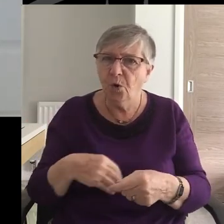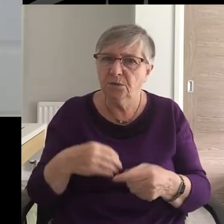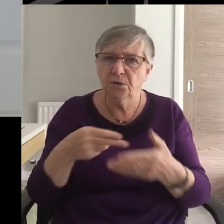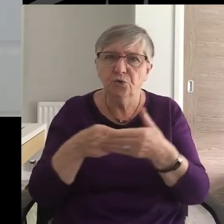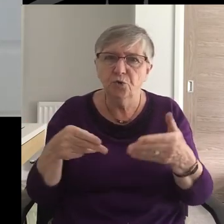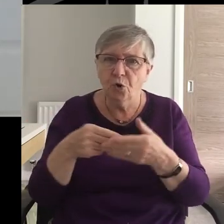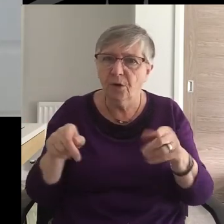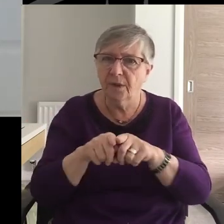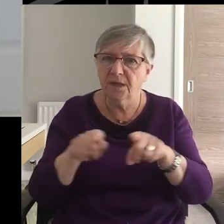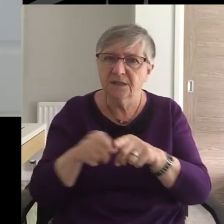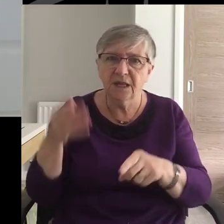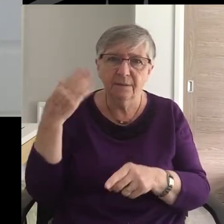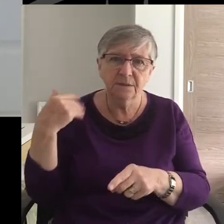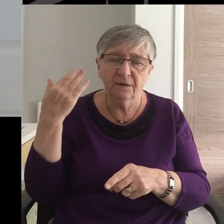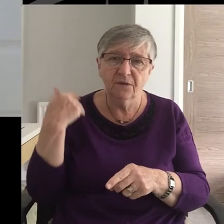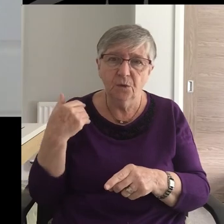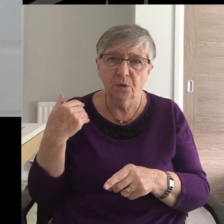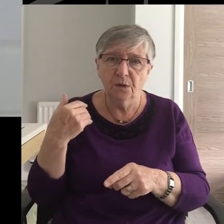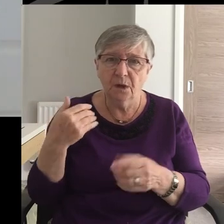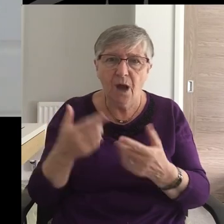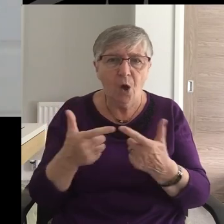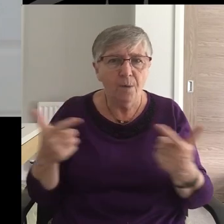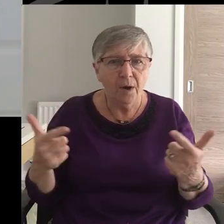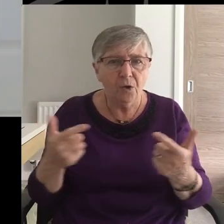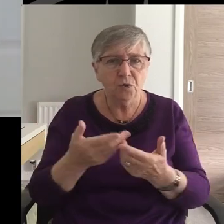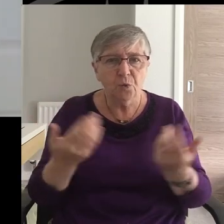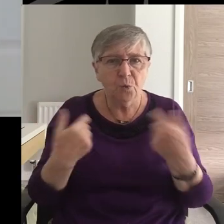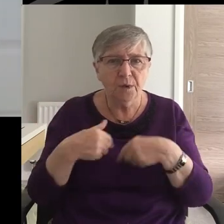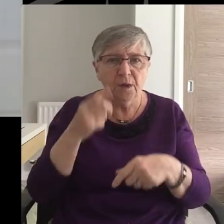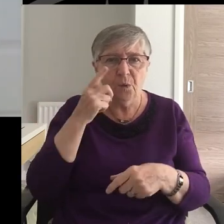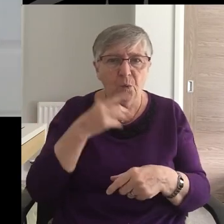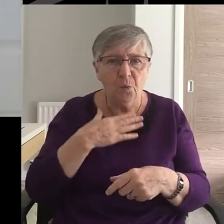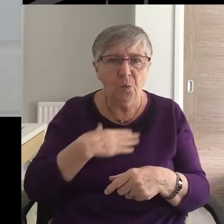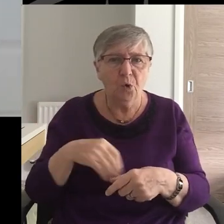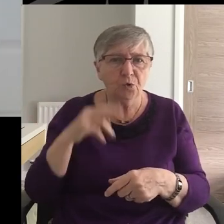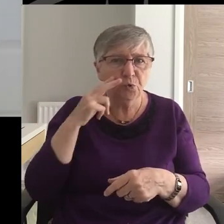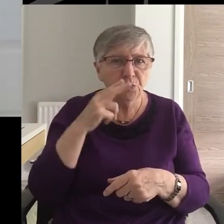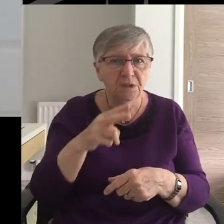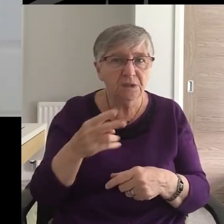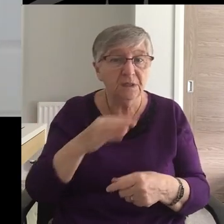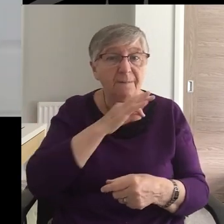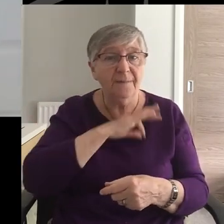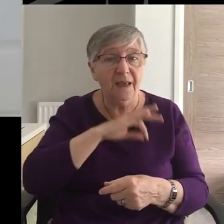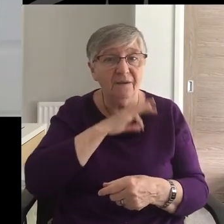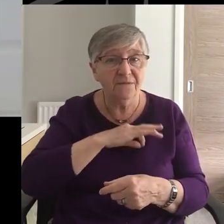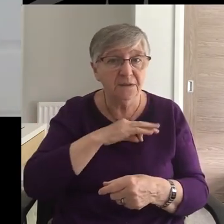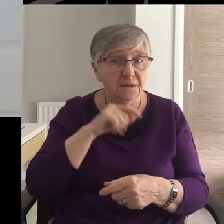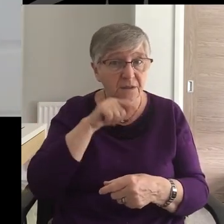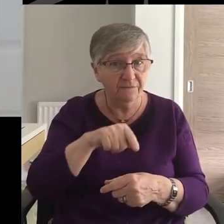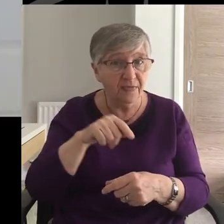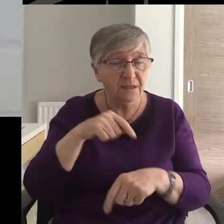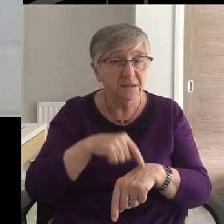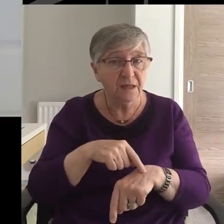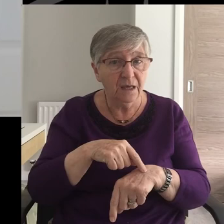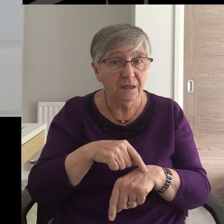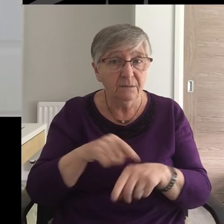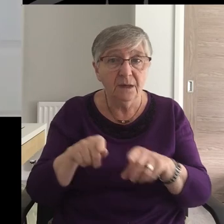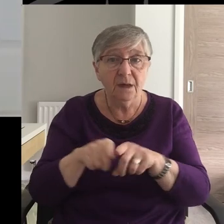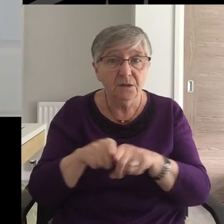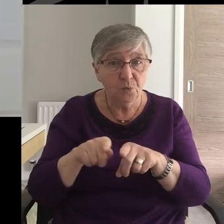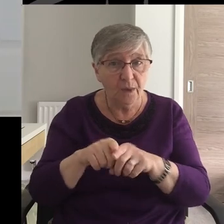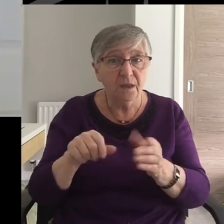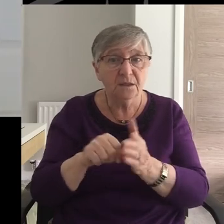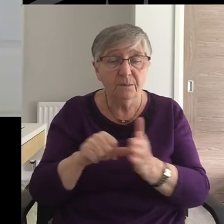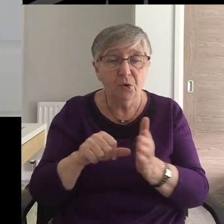much do we want to See the benefits of this period As well as the